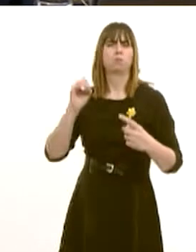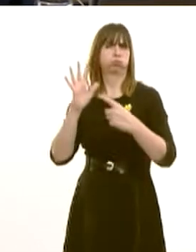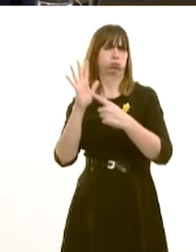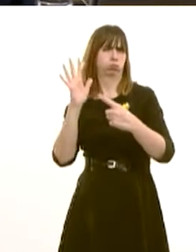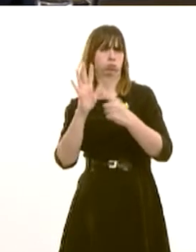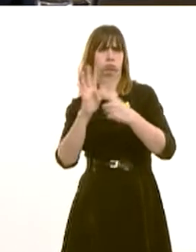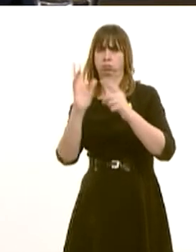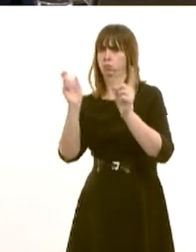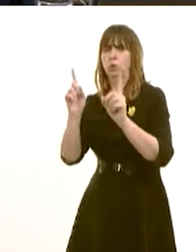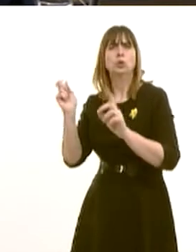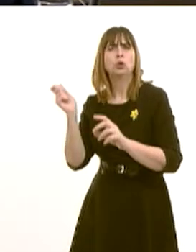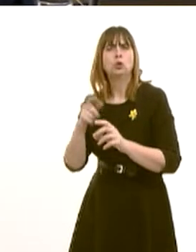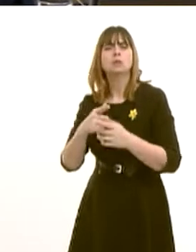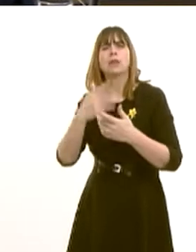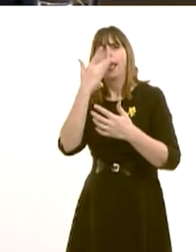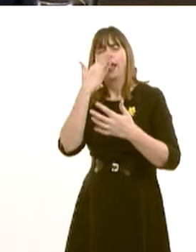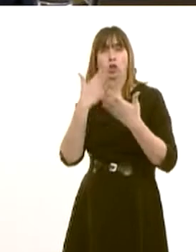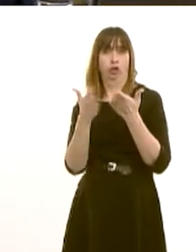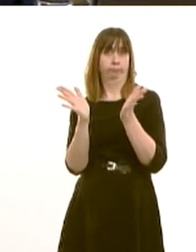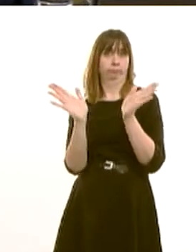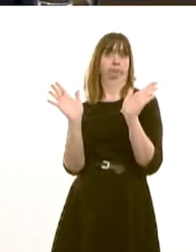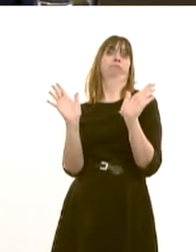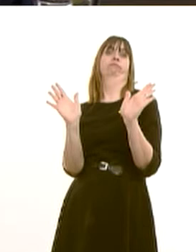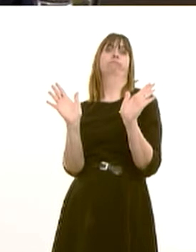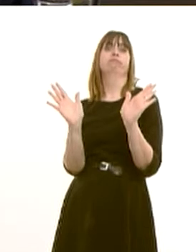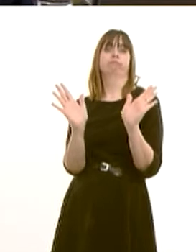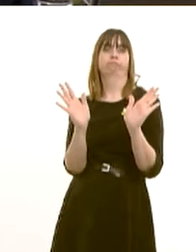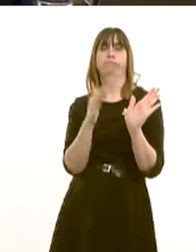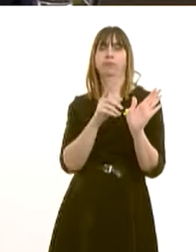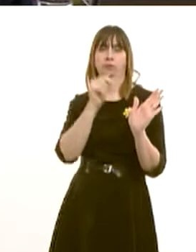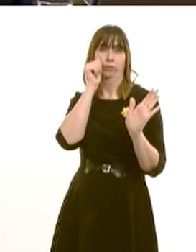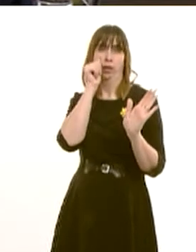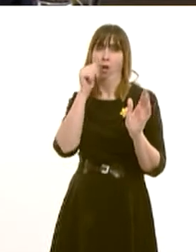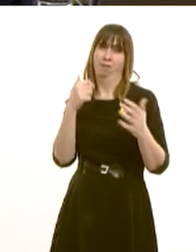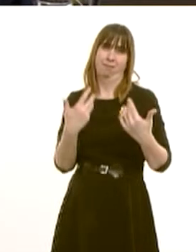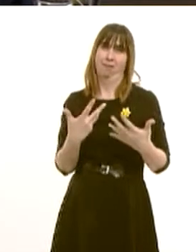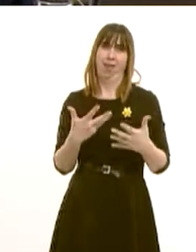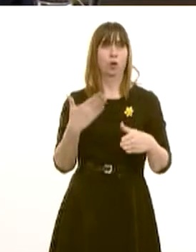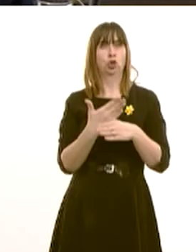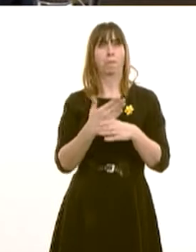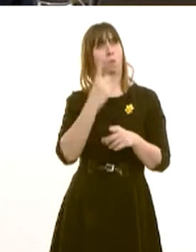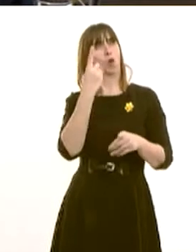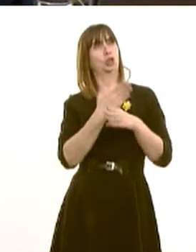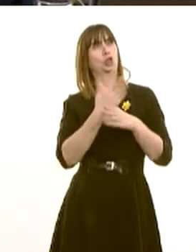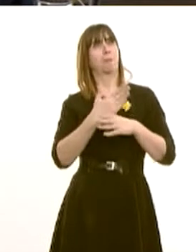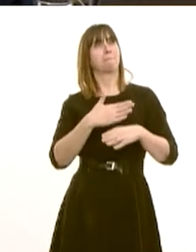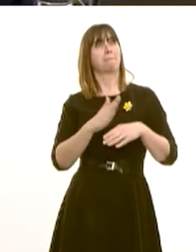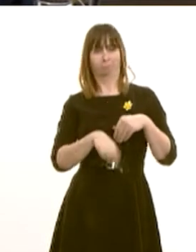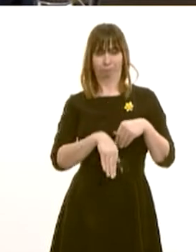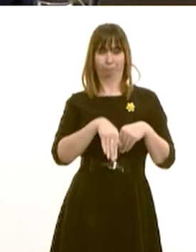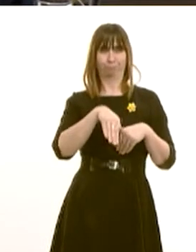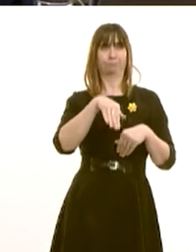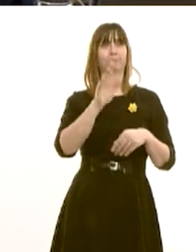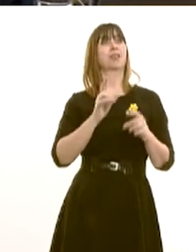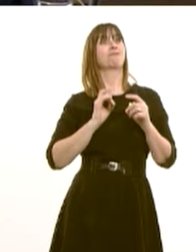people of all ages, bearing in mind the fact that it's very difficult to get a job for life these days. And so it's extremely important that people have the